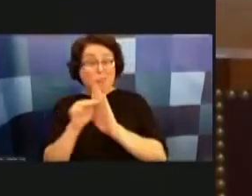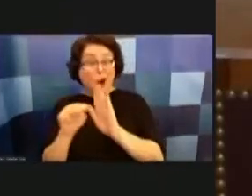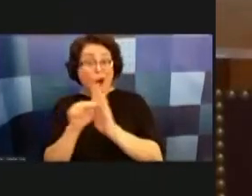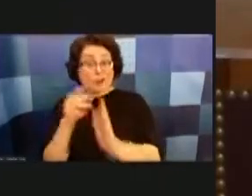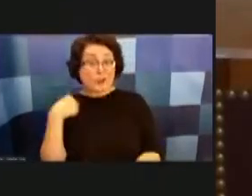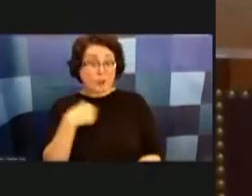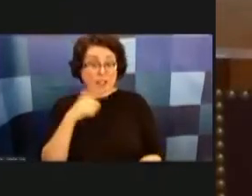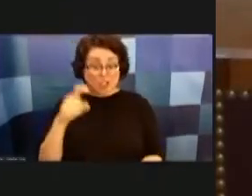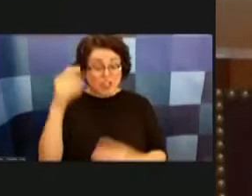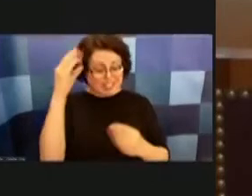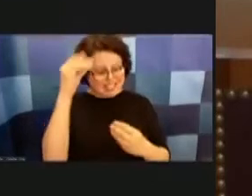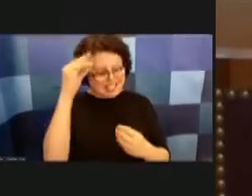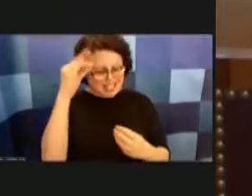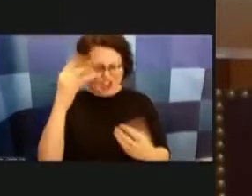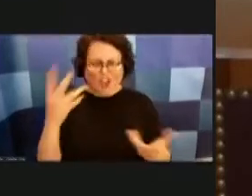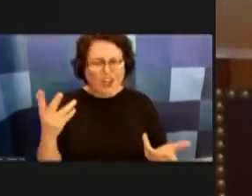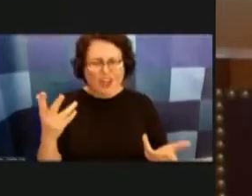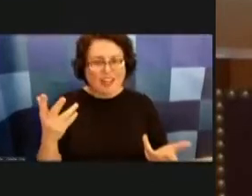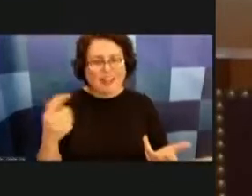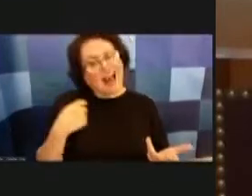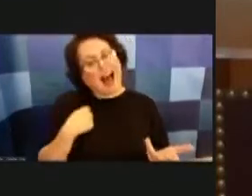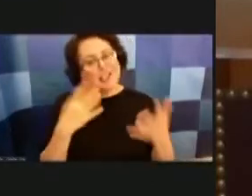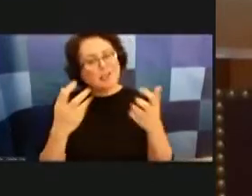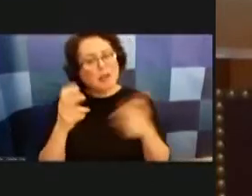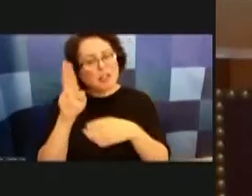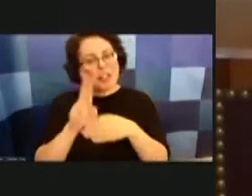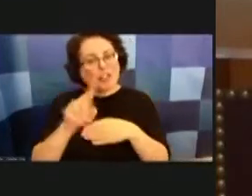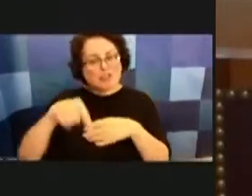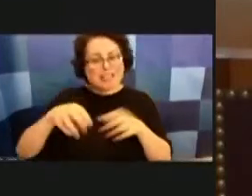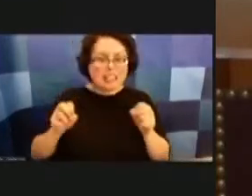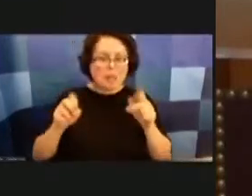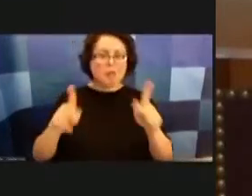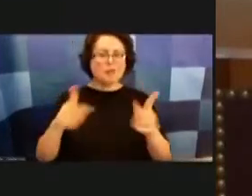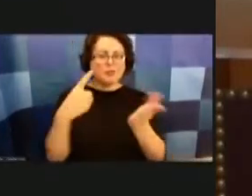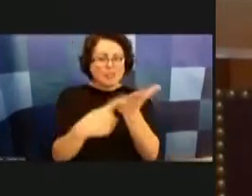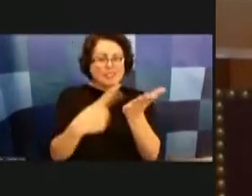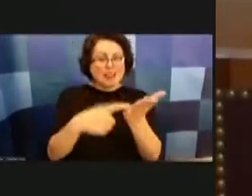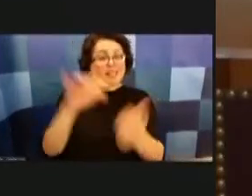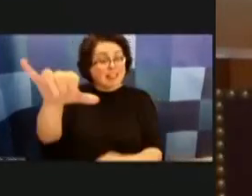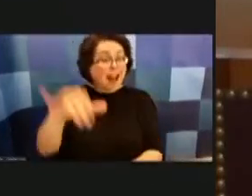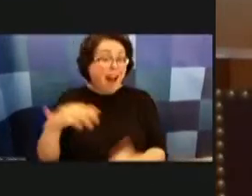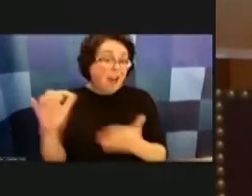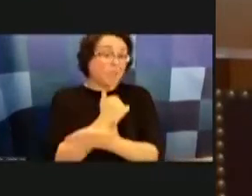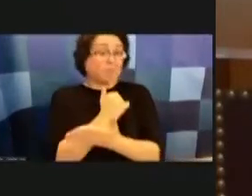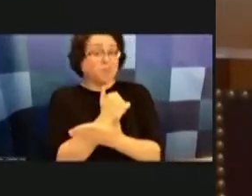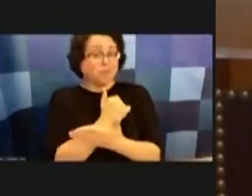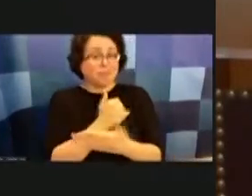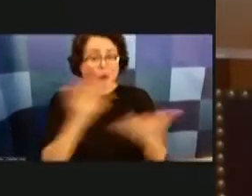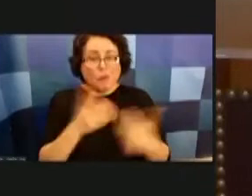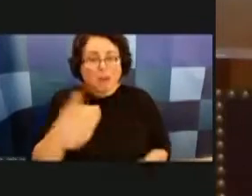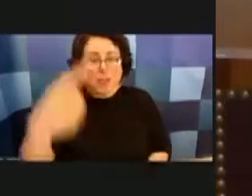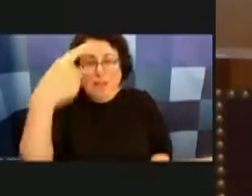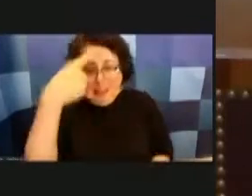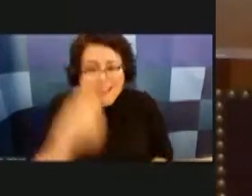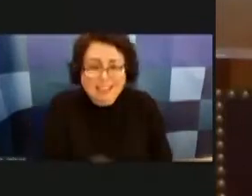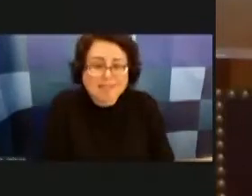just wanted to kind of use this as an opportunity to discuss that and and get your thoughts on that on the that issue